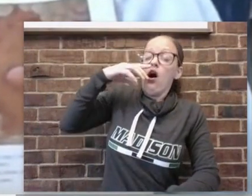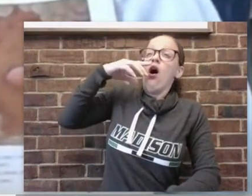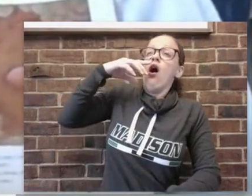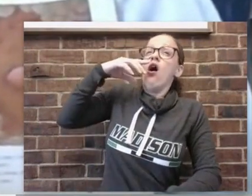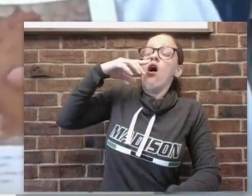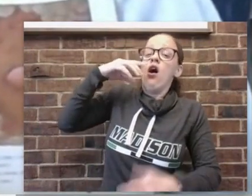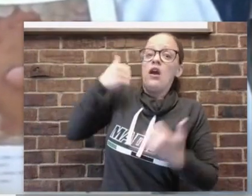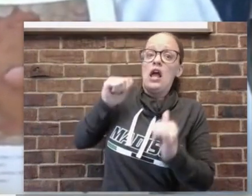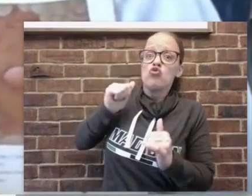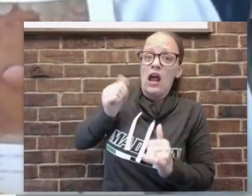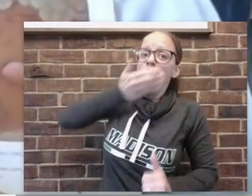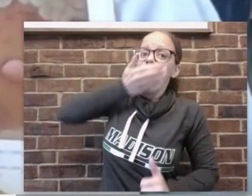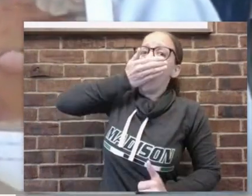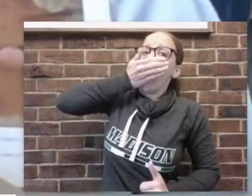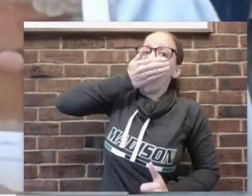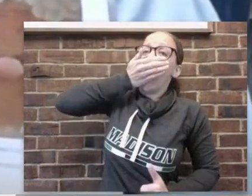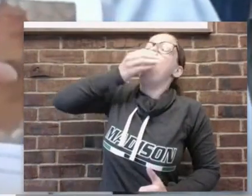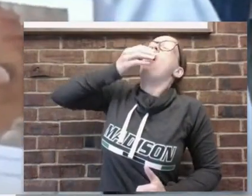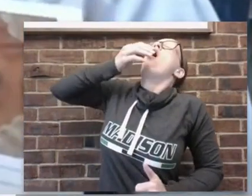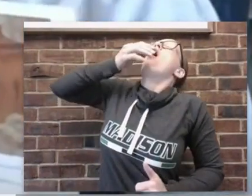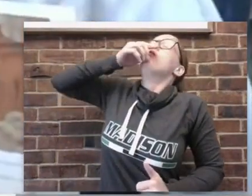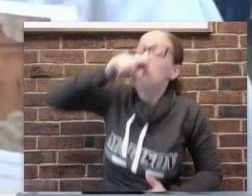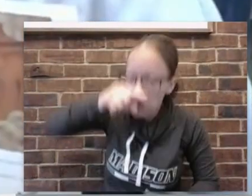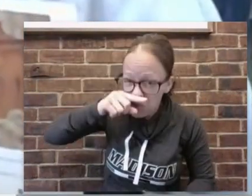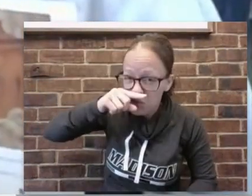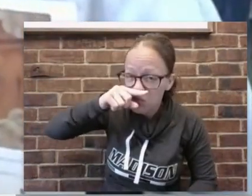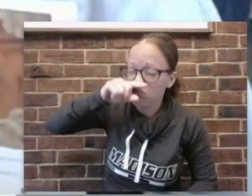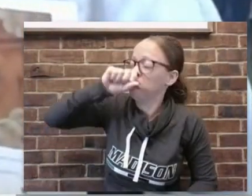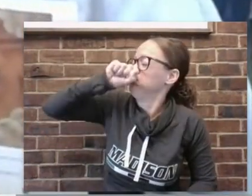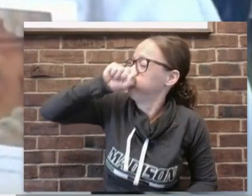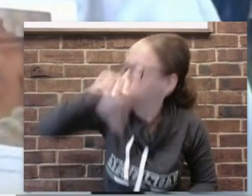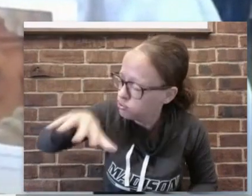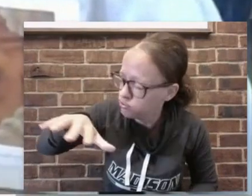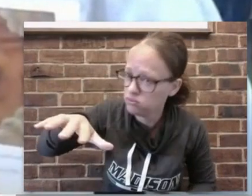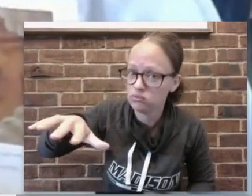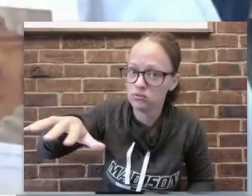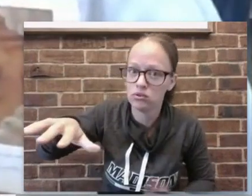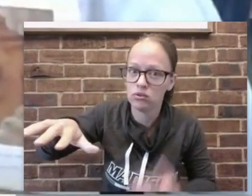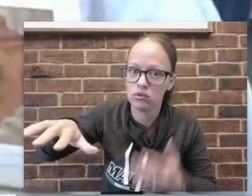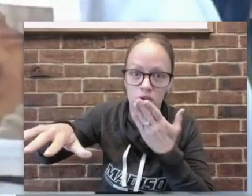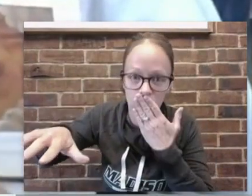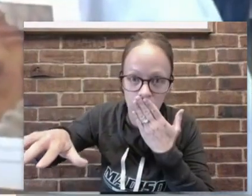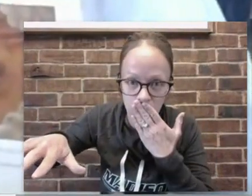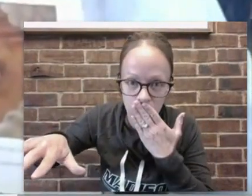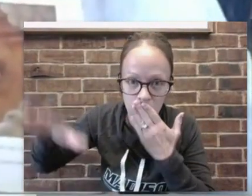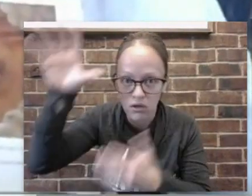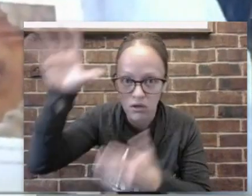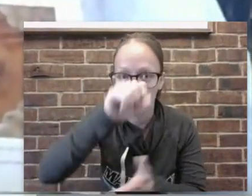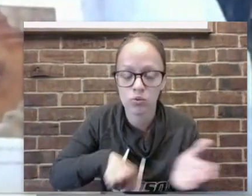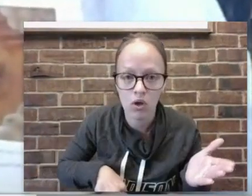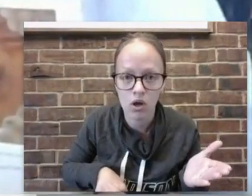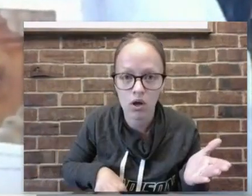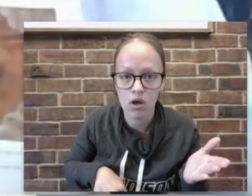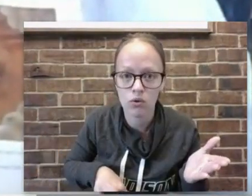tried to cover my mouth but I sneezed a great sneeze and you're not going to believe it but this